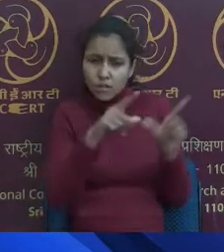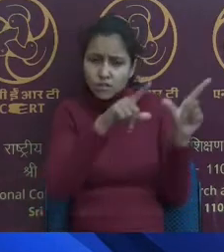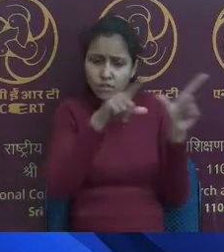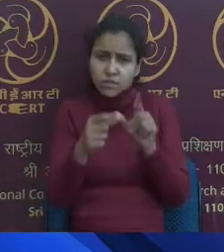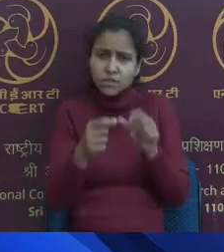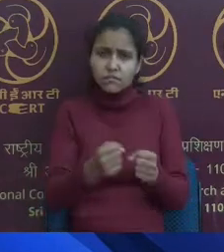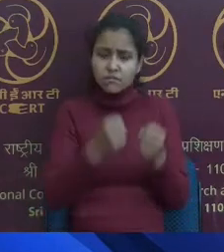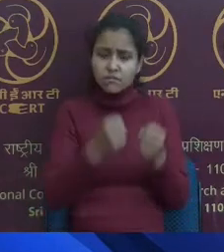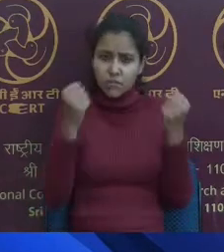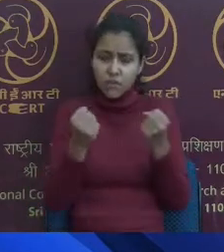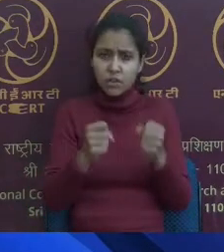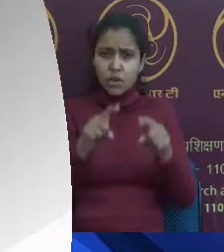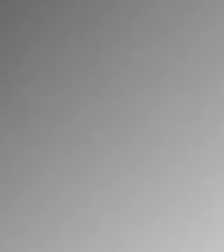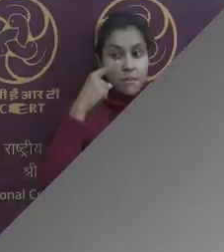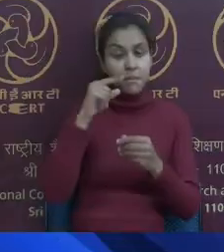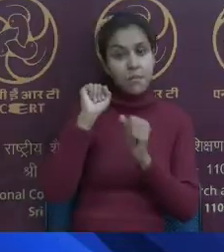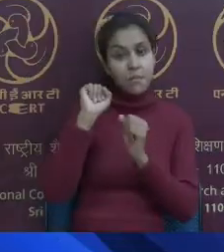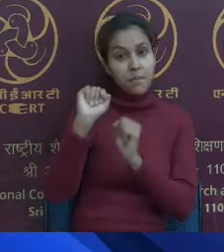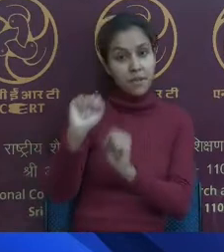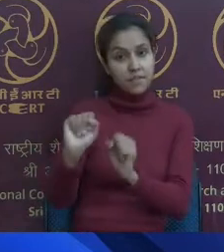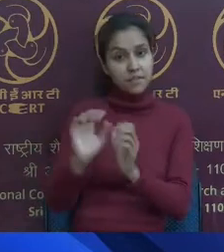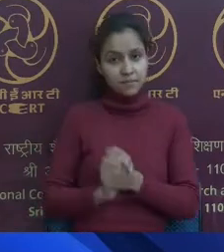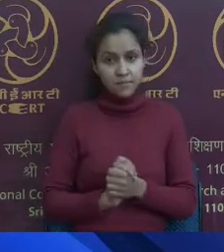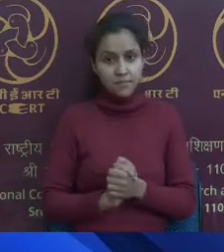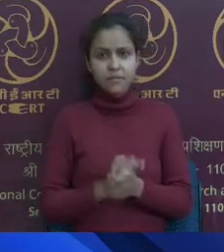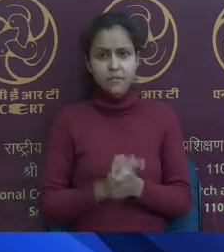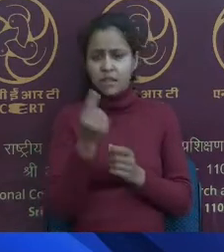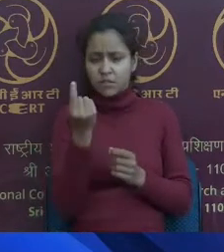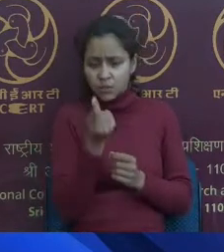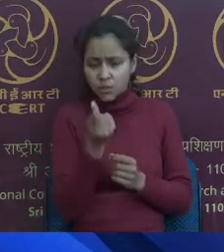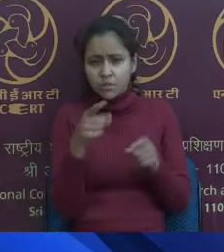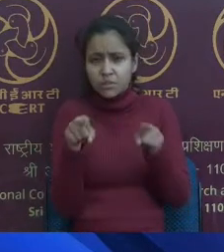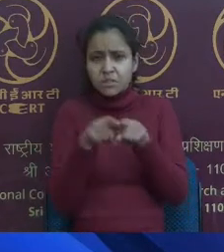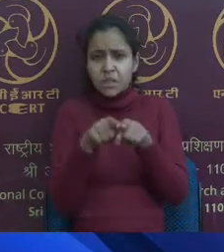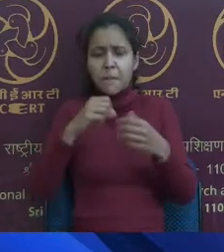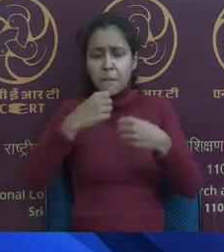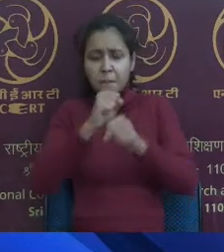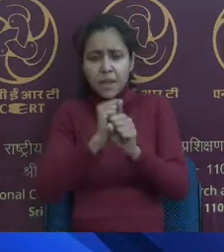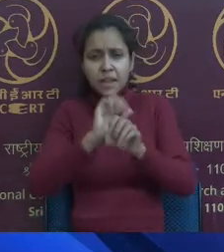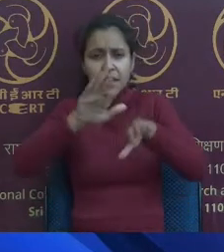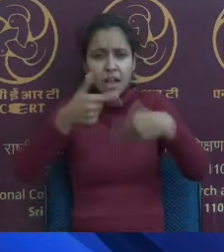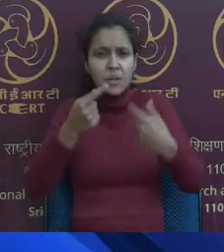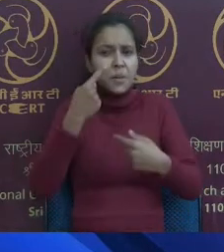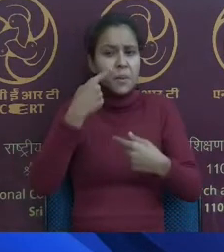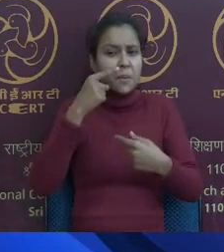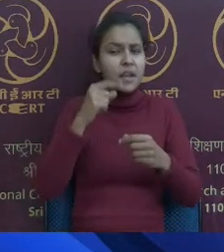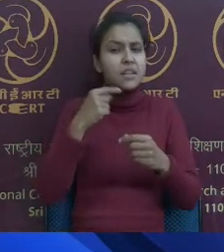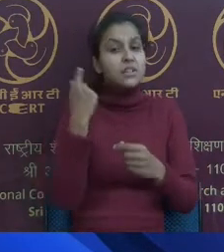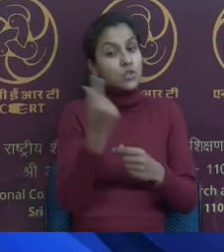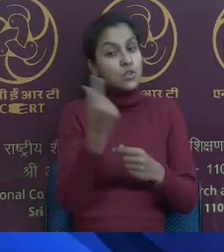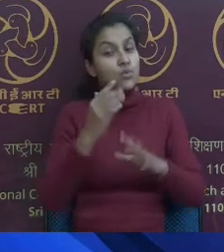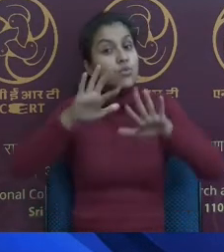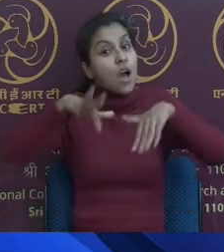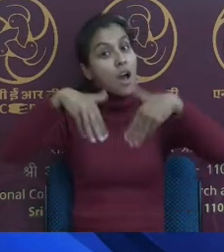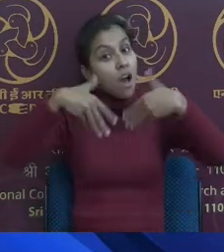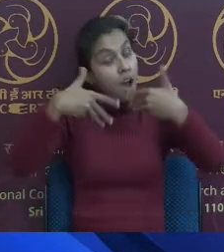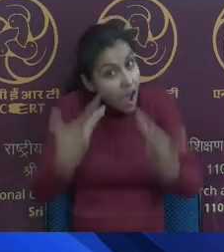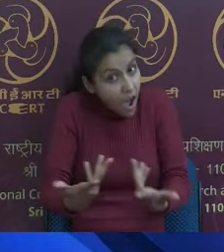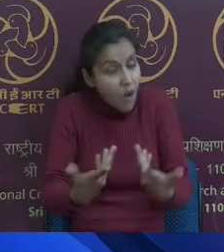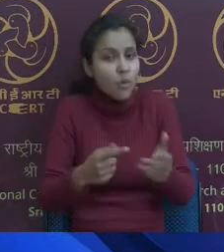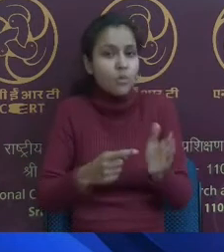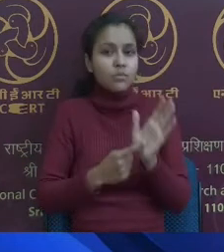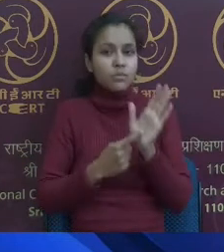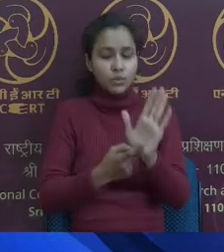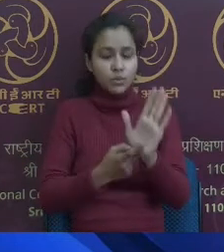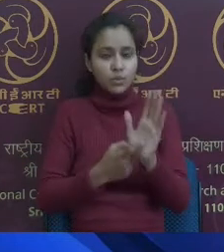homes. Till this, we are kind of making it all free for parents to actually use. Then it goes to the intervention. So this